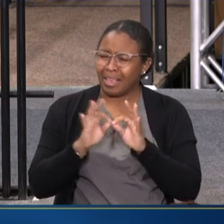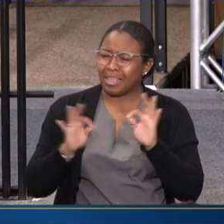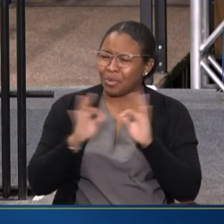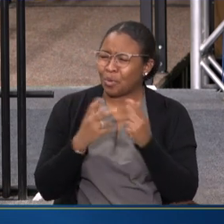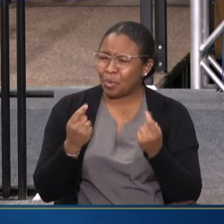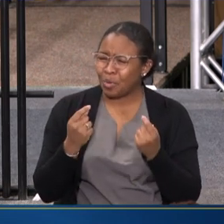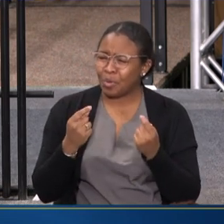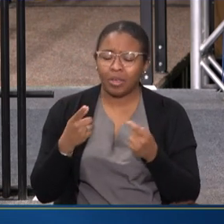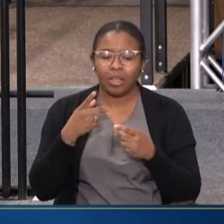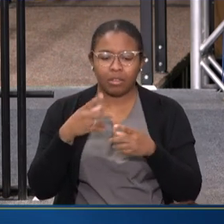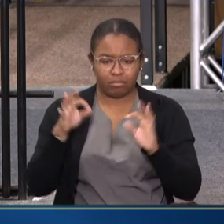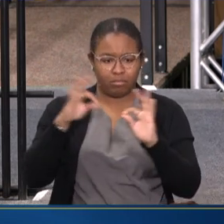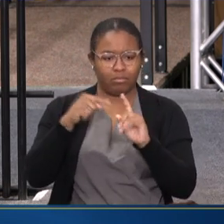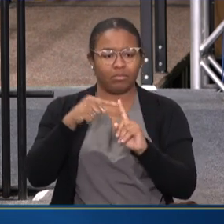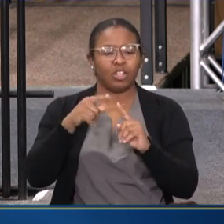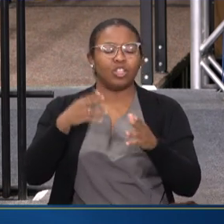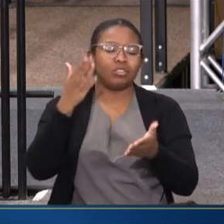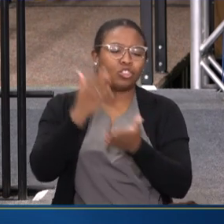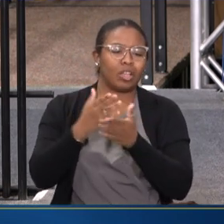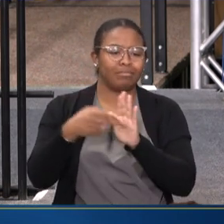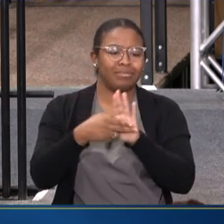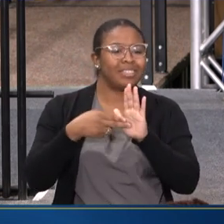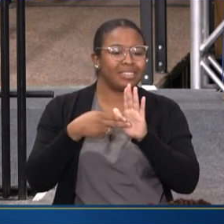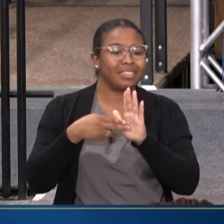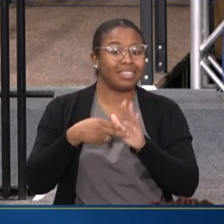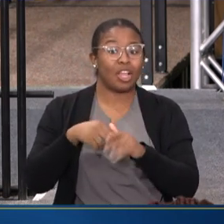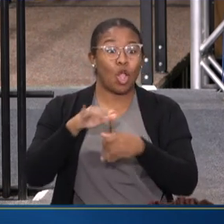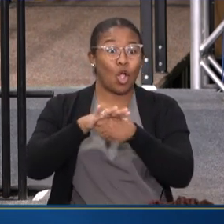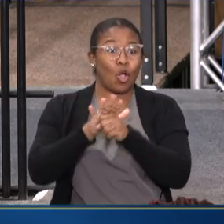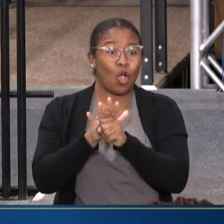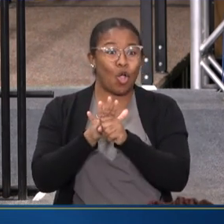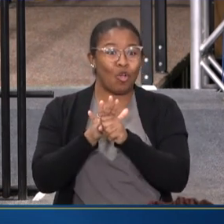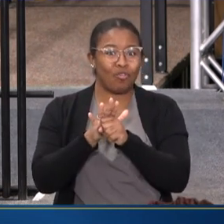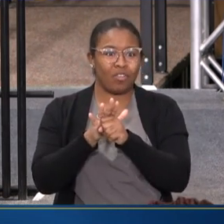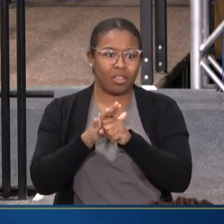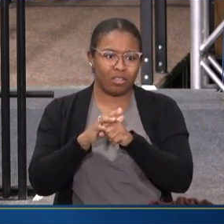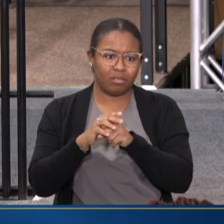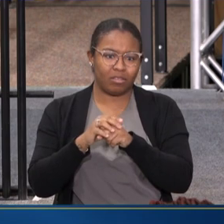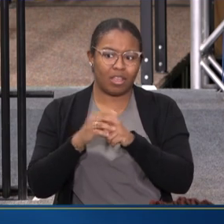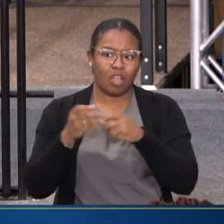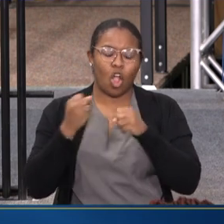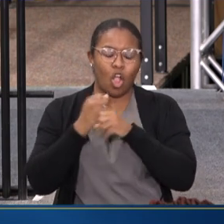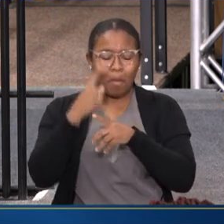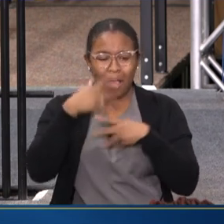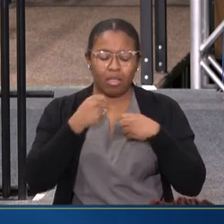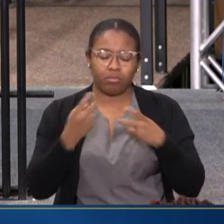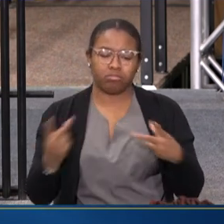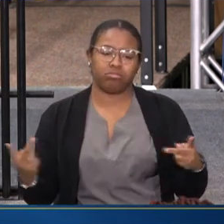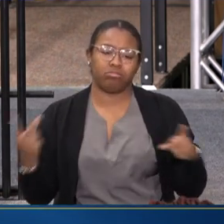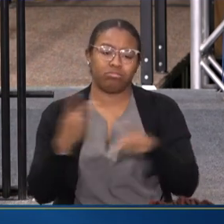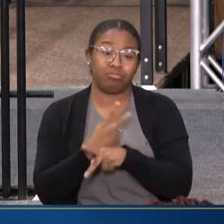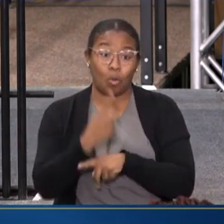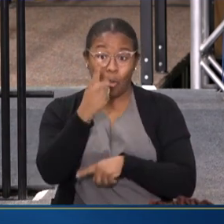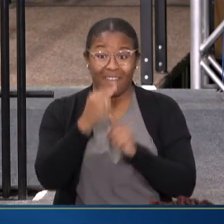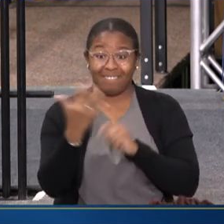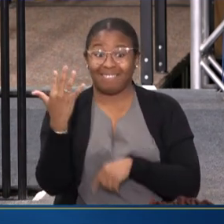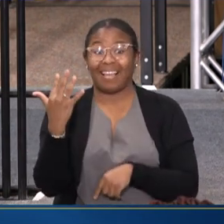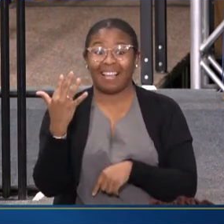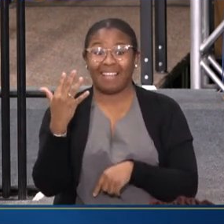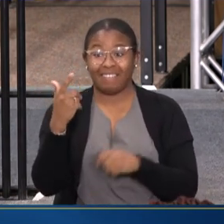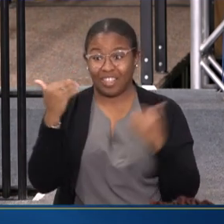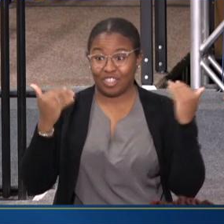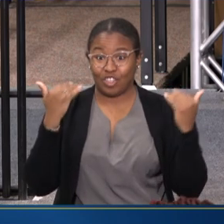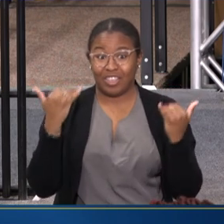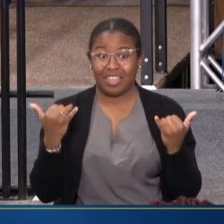STOP THE STIGMA. COVID-19 HAS JUST MADE IT SO MUCH WORSE. WE ALL KNOW THAT ONE IN FIVE ADULTS IN AMERICA ARE LIVING